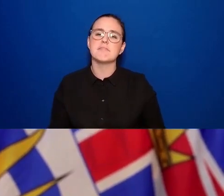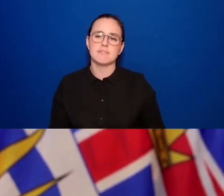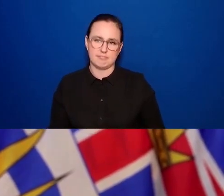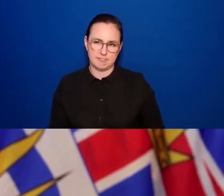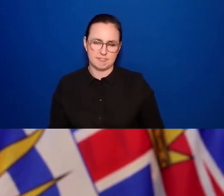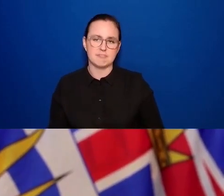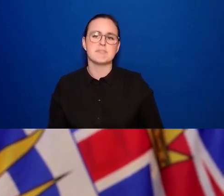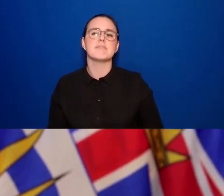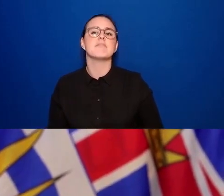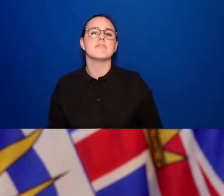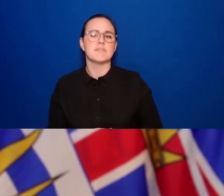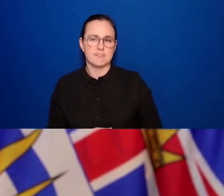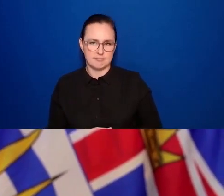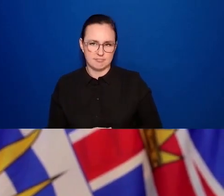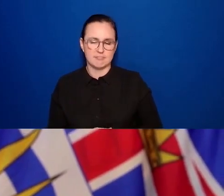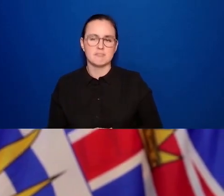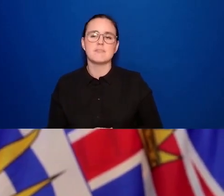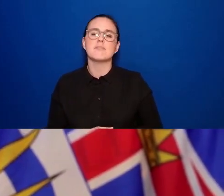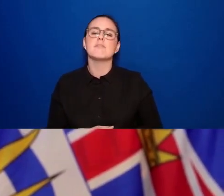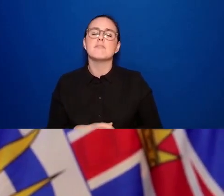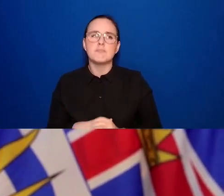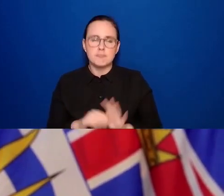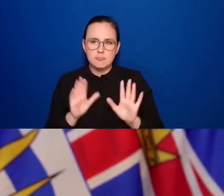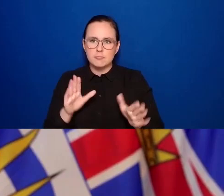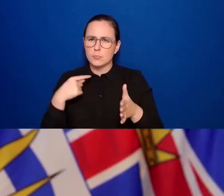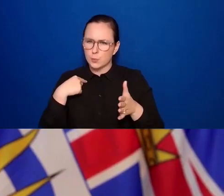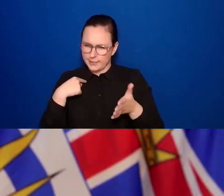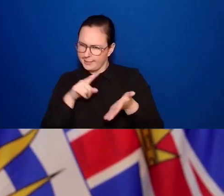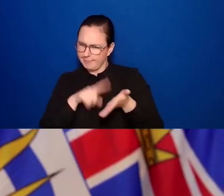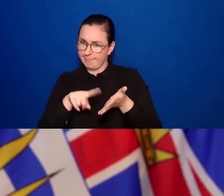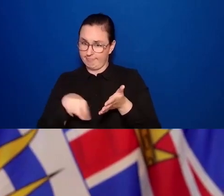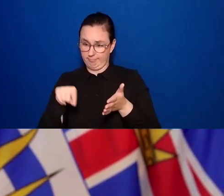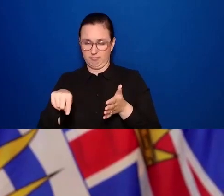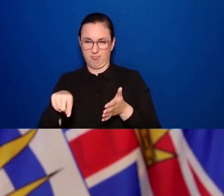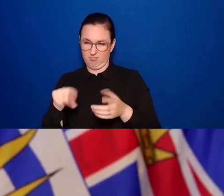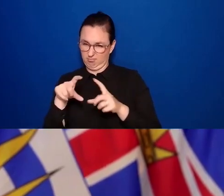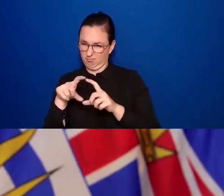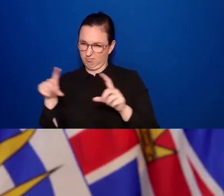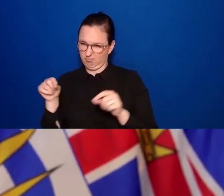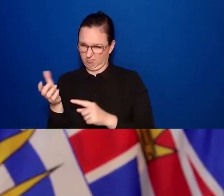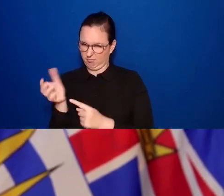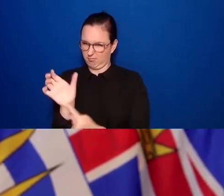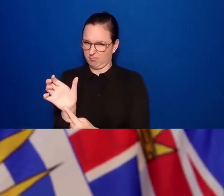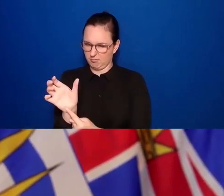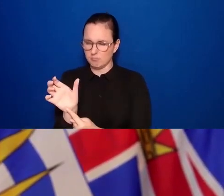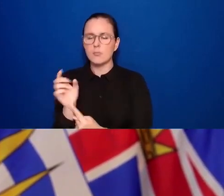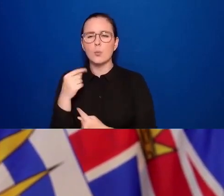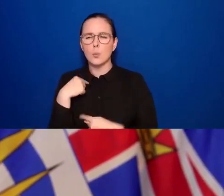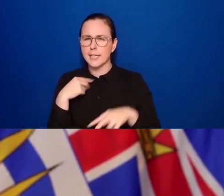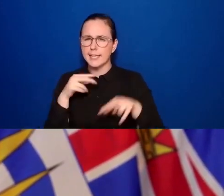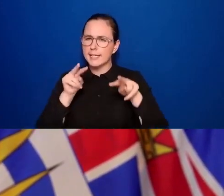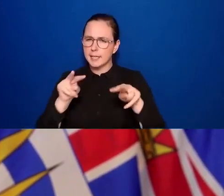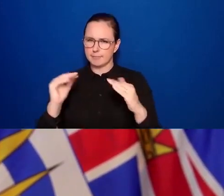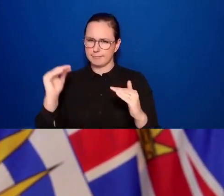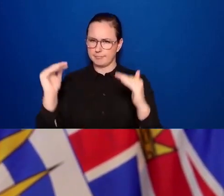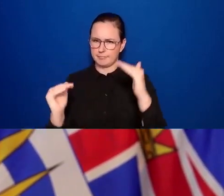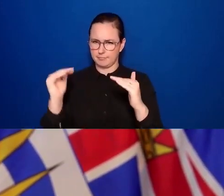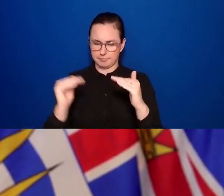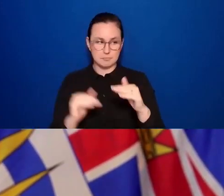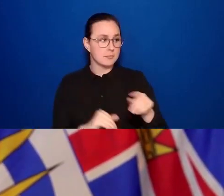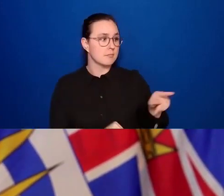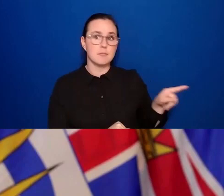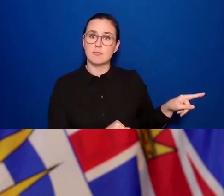and the riskiness of settings, there's a fundamental difference between most restaurants and many of the